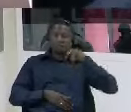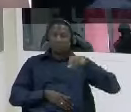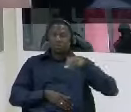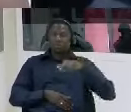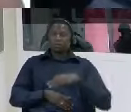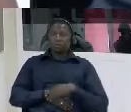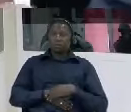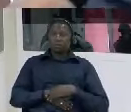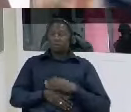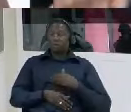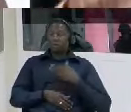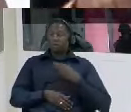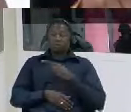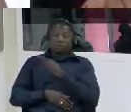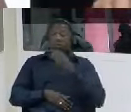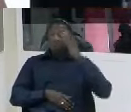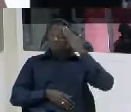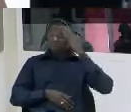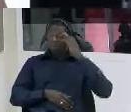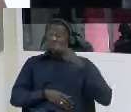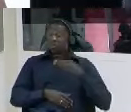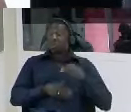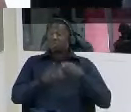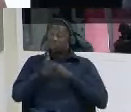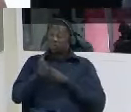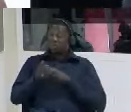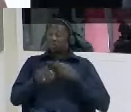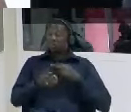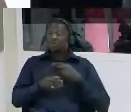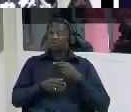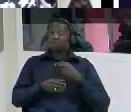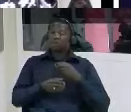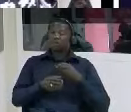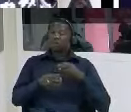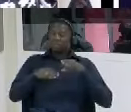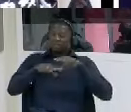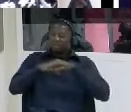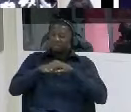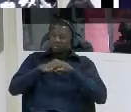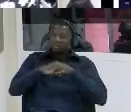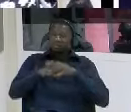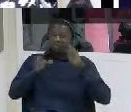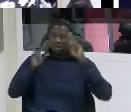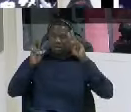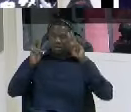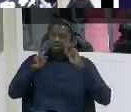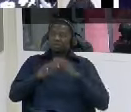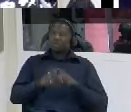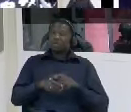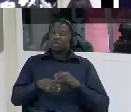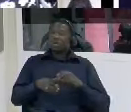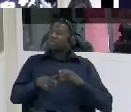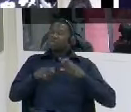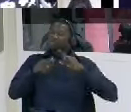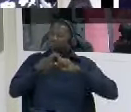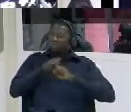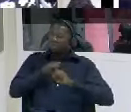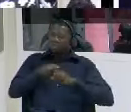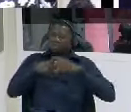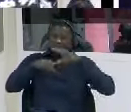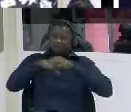know the record of justice ajim with yaya jamie they were so close friends when we heard of that